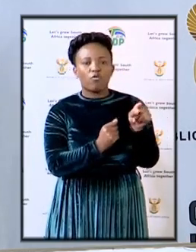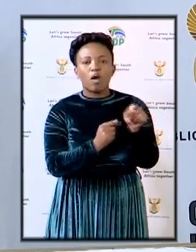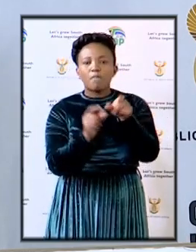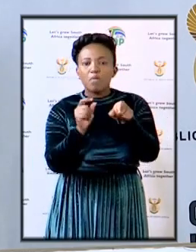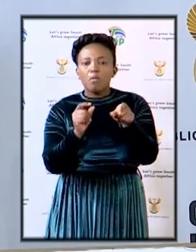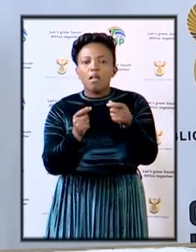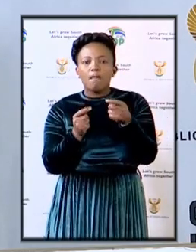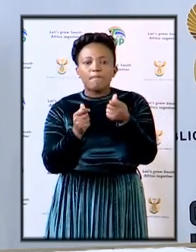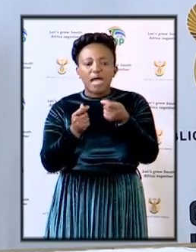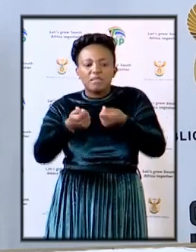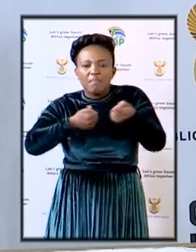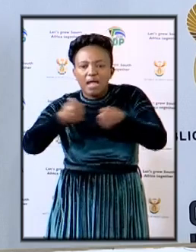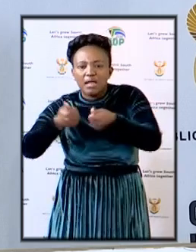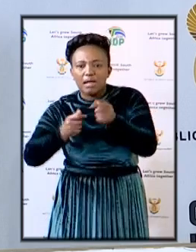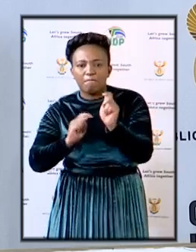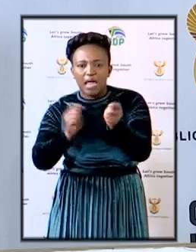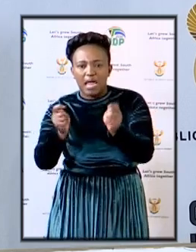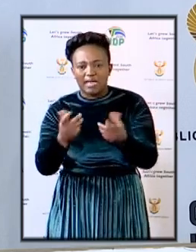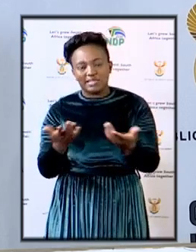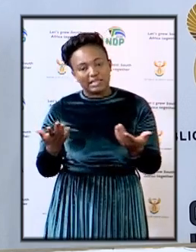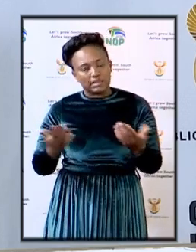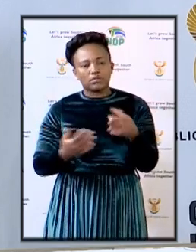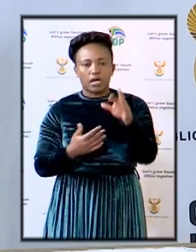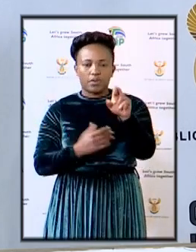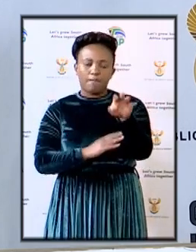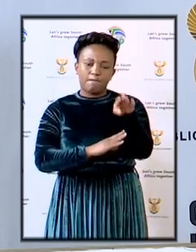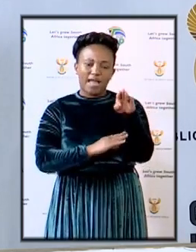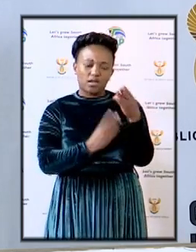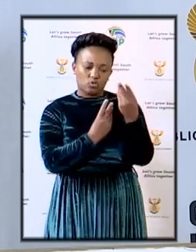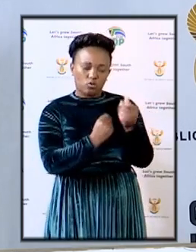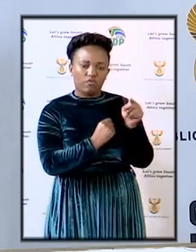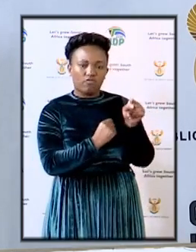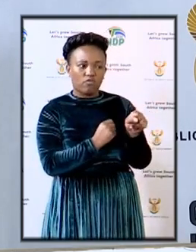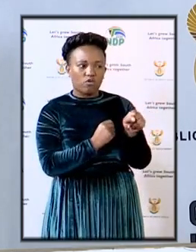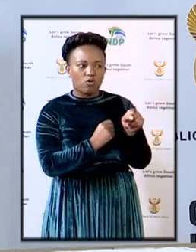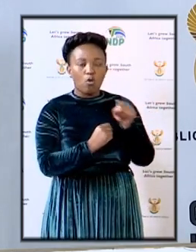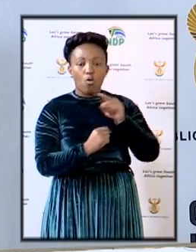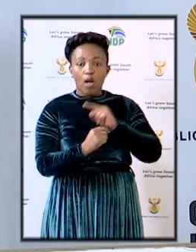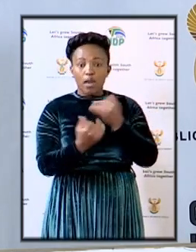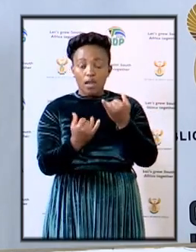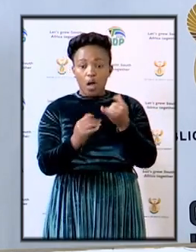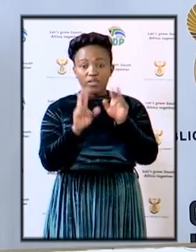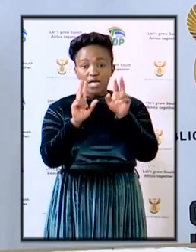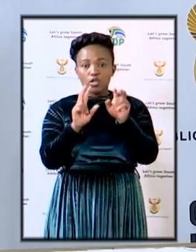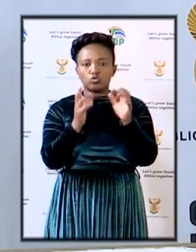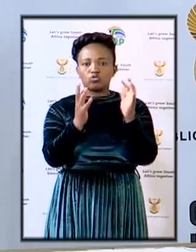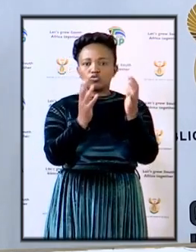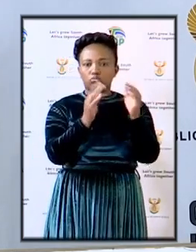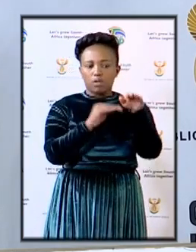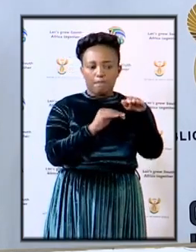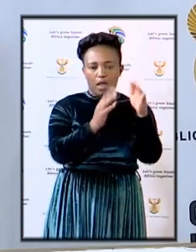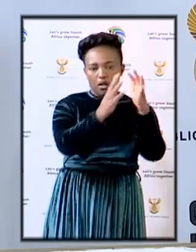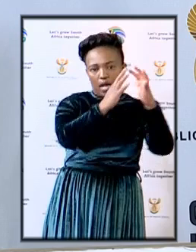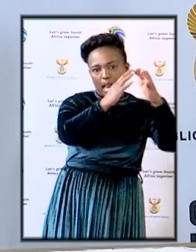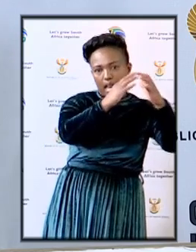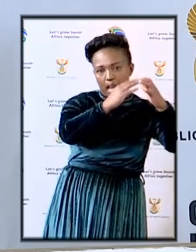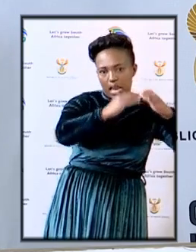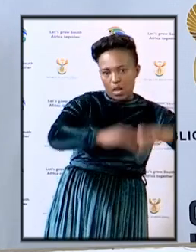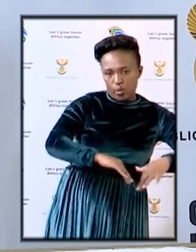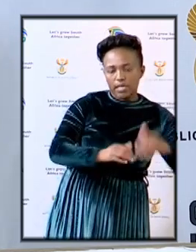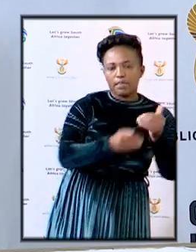matter as you know VBS is undergoing the liquidation process so in the